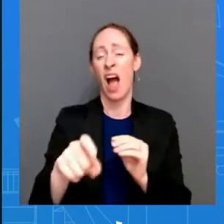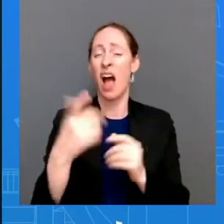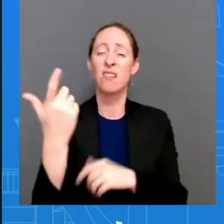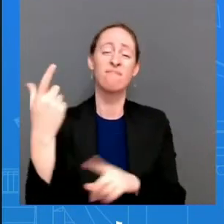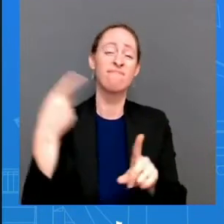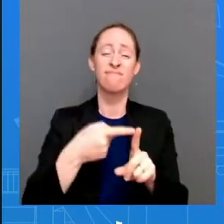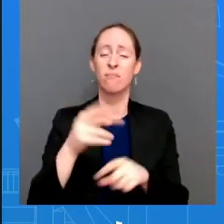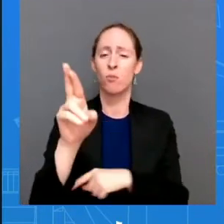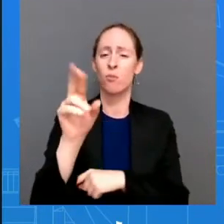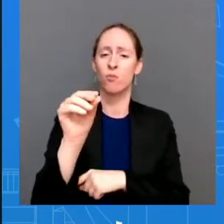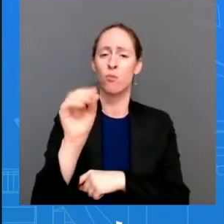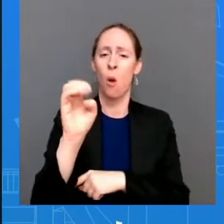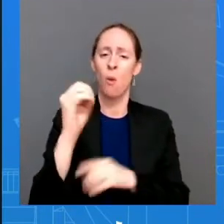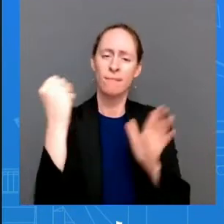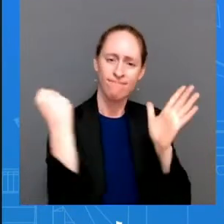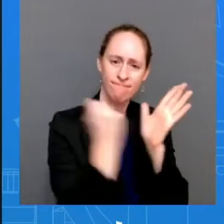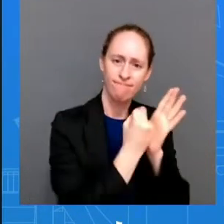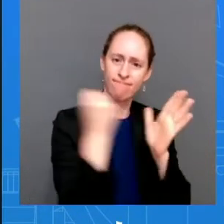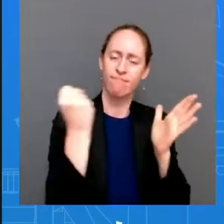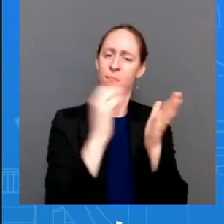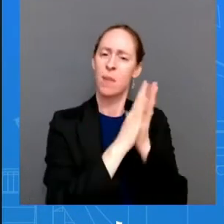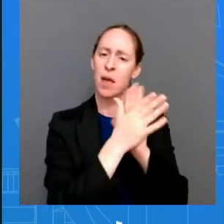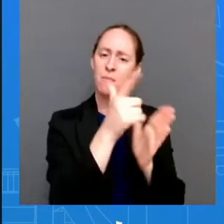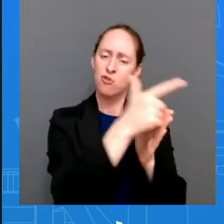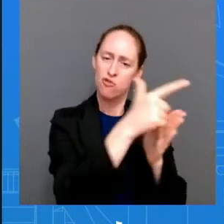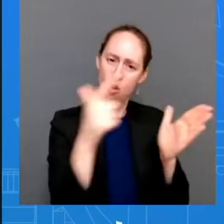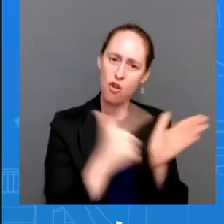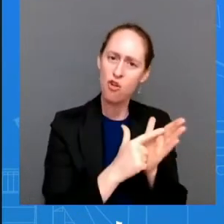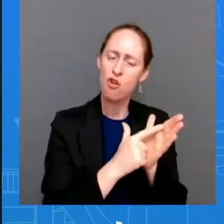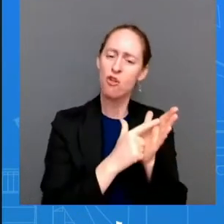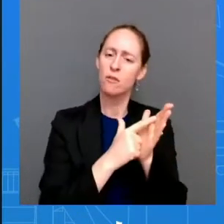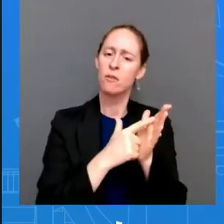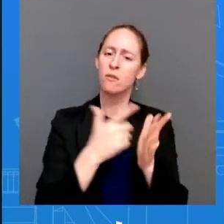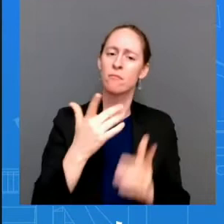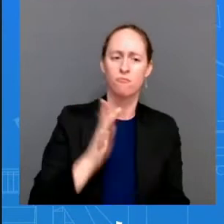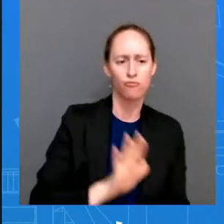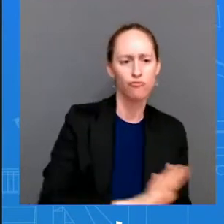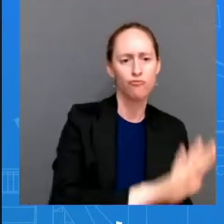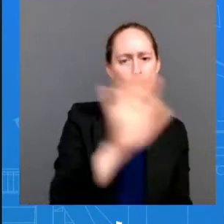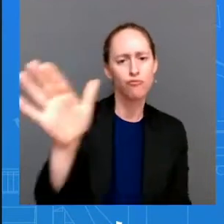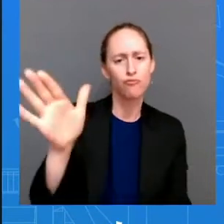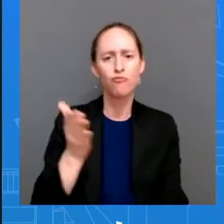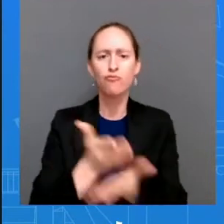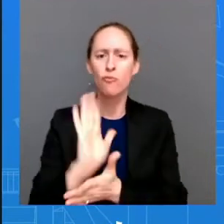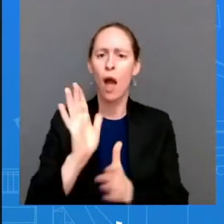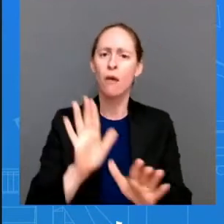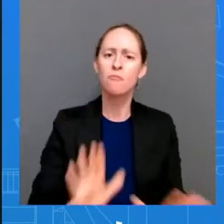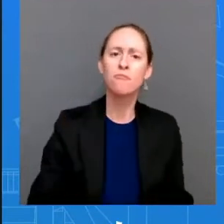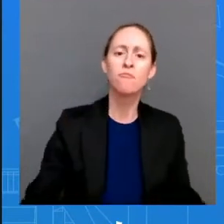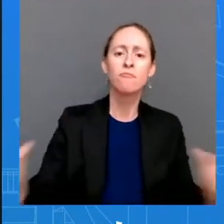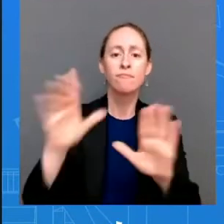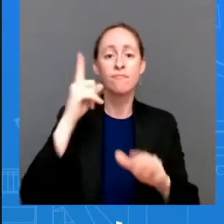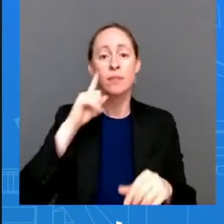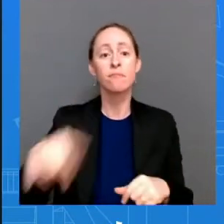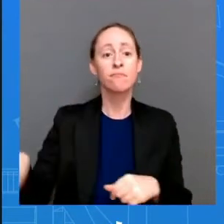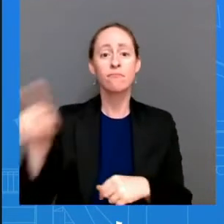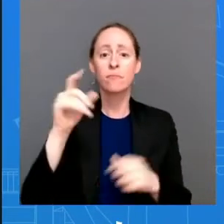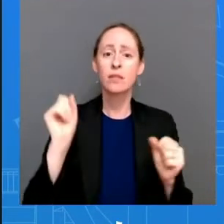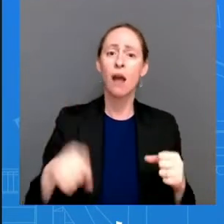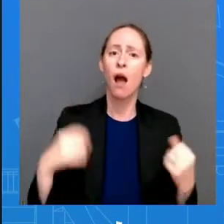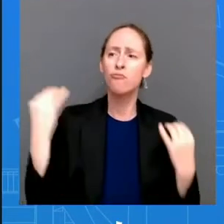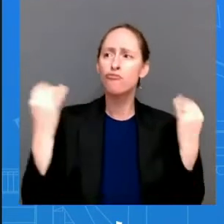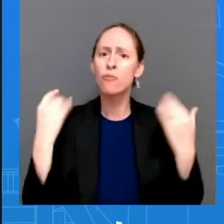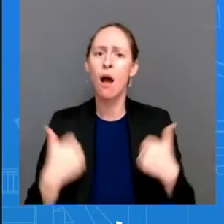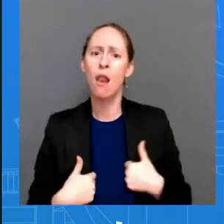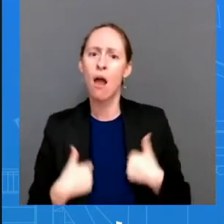for reproductive health is is is really protected he stands ready to work with congress to pass a bill that does